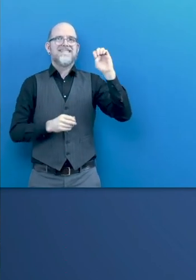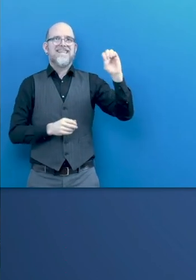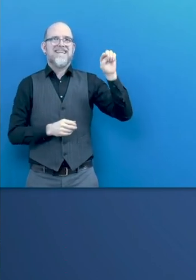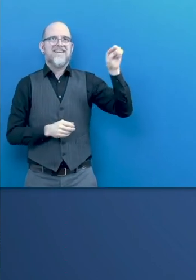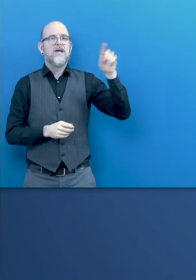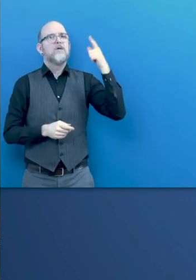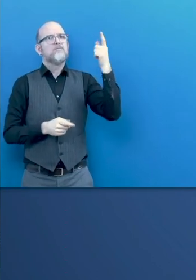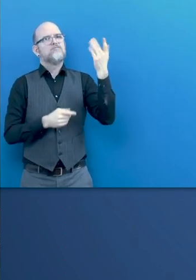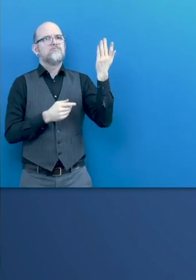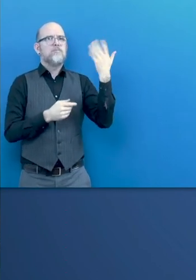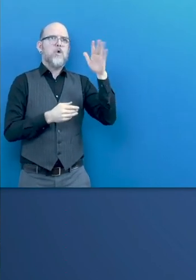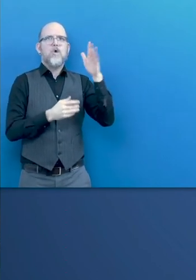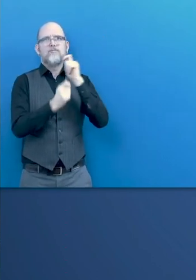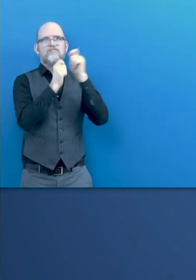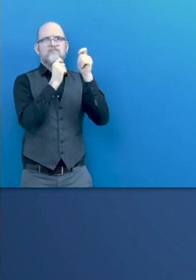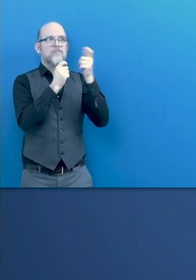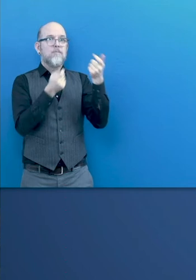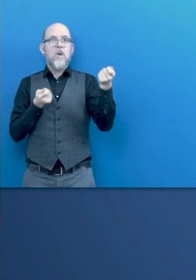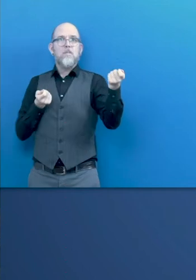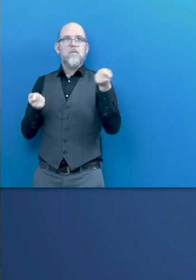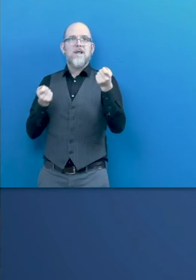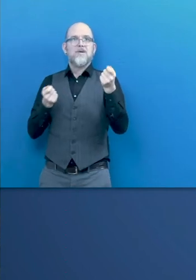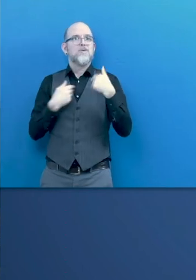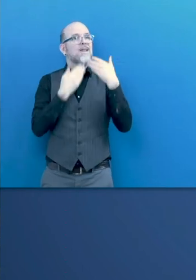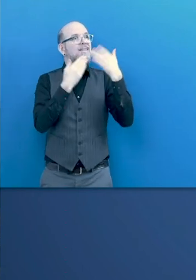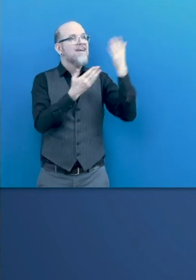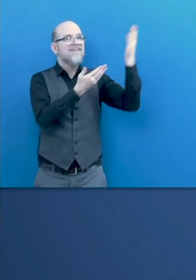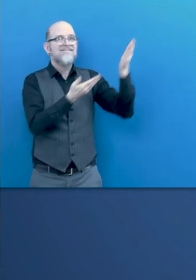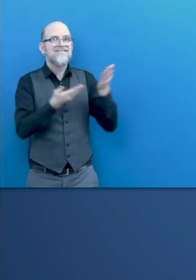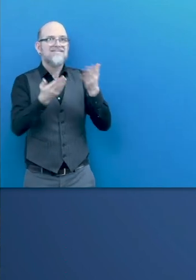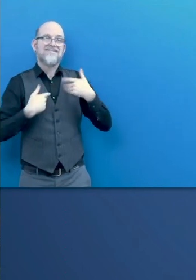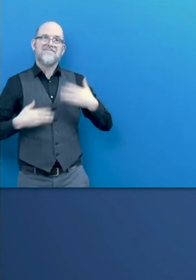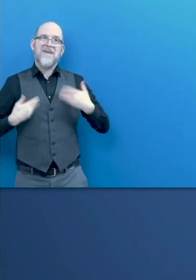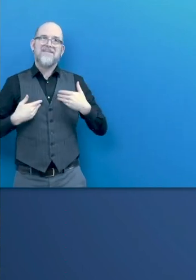Fernando, thank you for being today. It is a pleasure. The floor is yours.